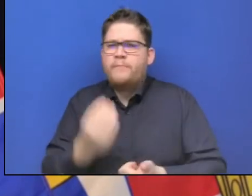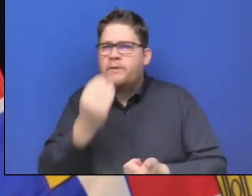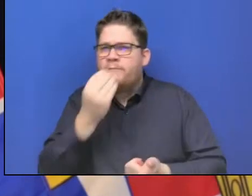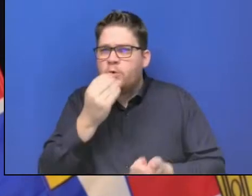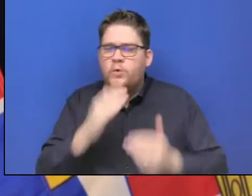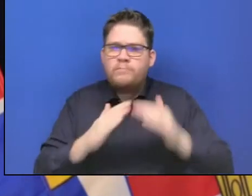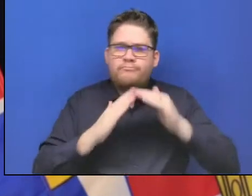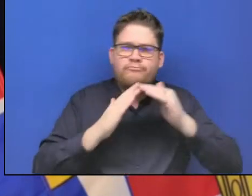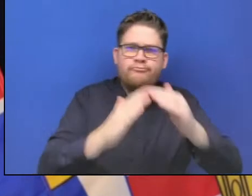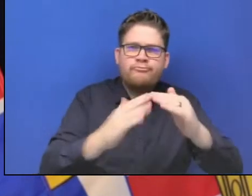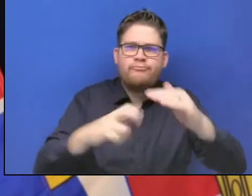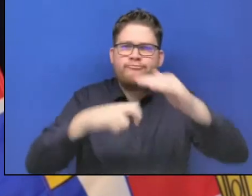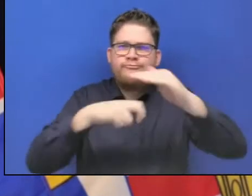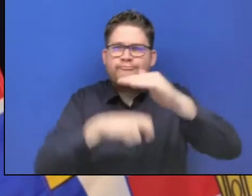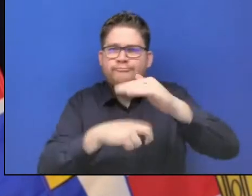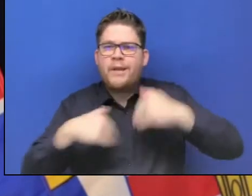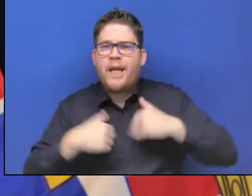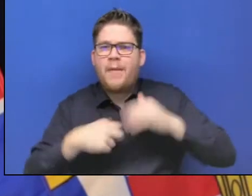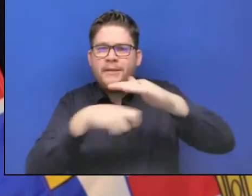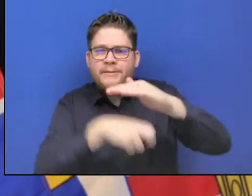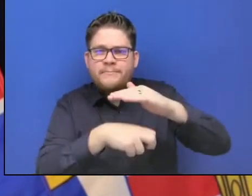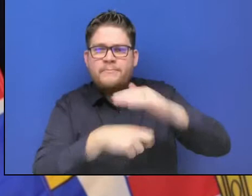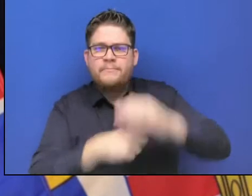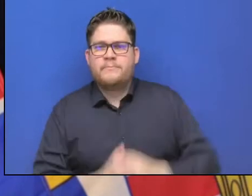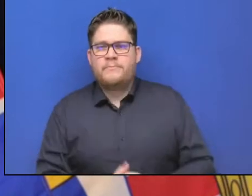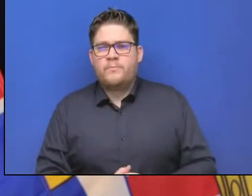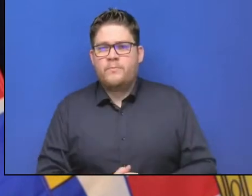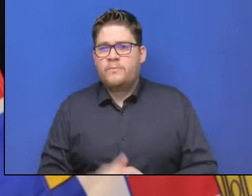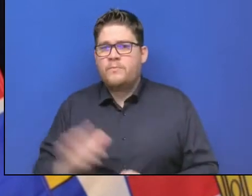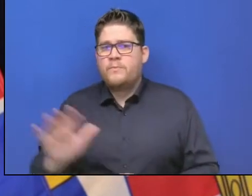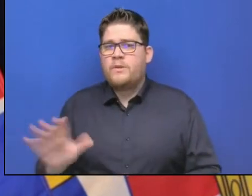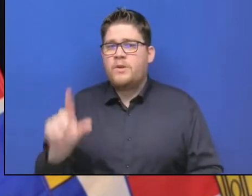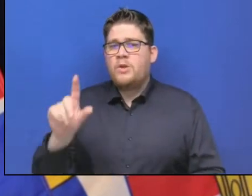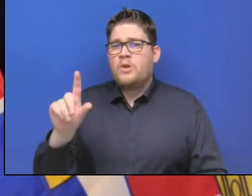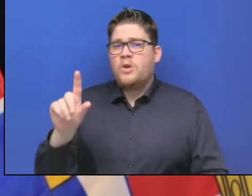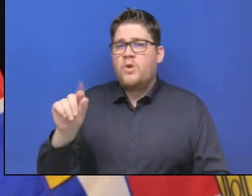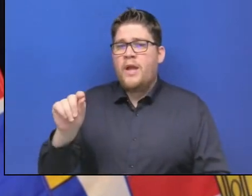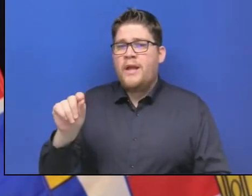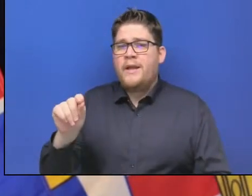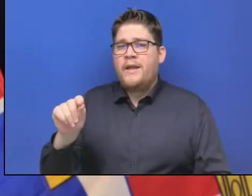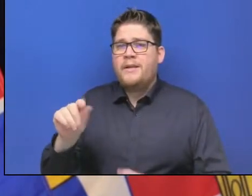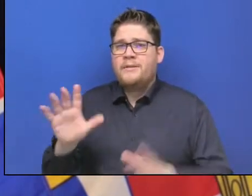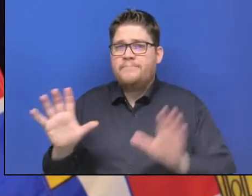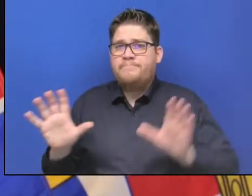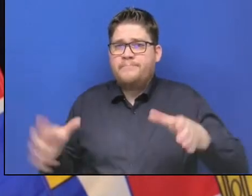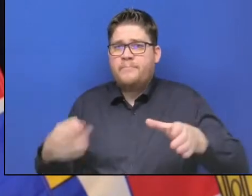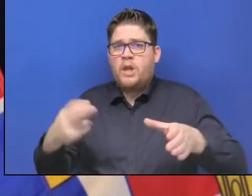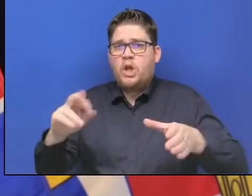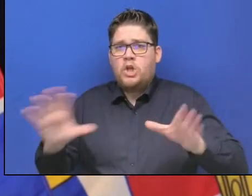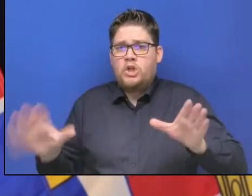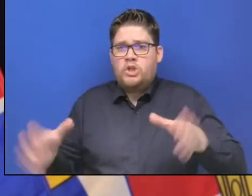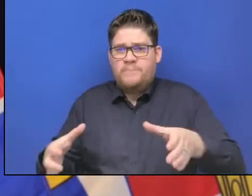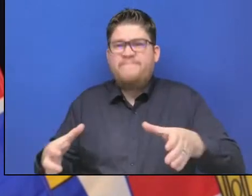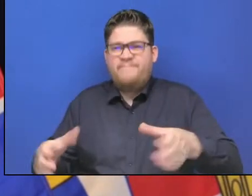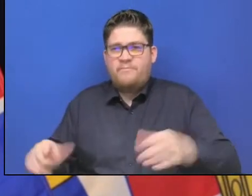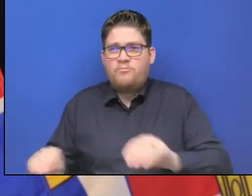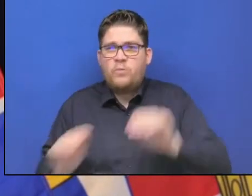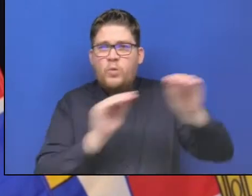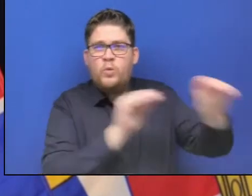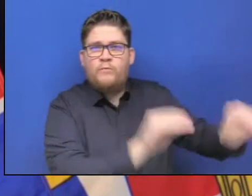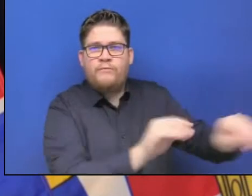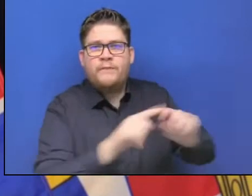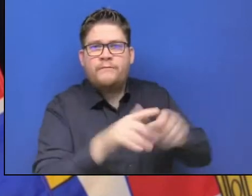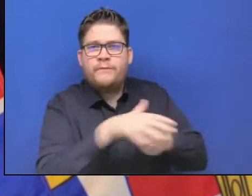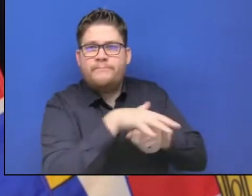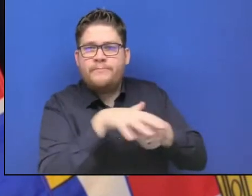herds. About 20 herds were relocated from the Sumas Prairie. And many relocations are happening around other flood affected areas